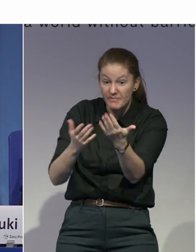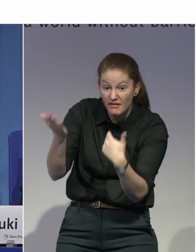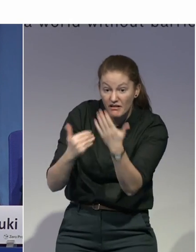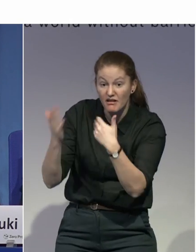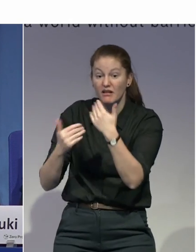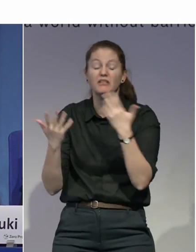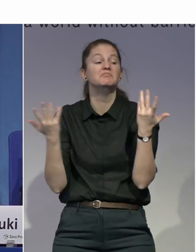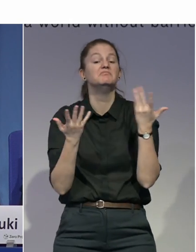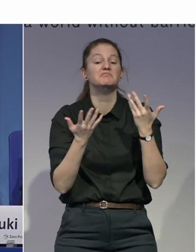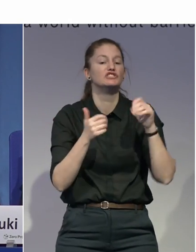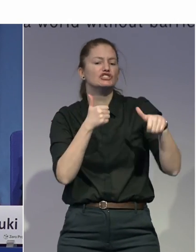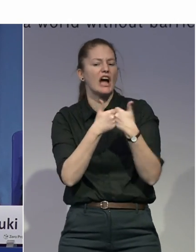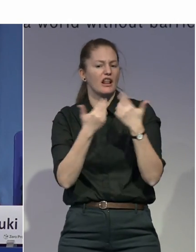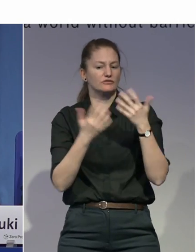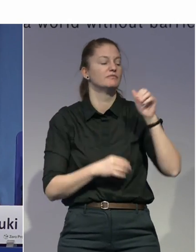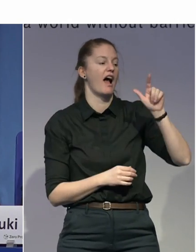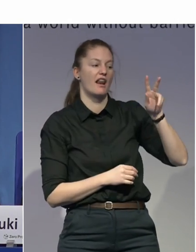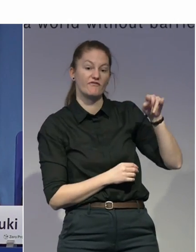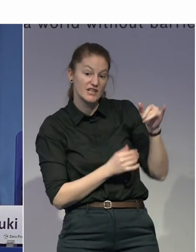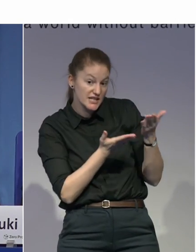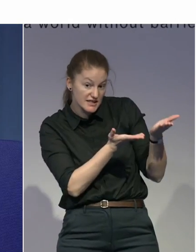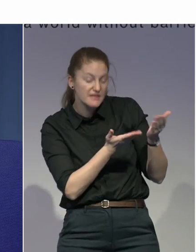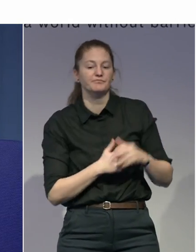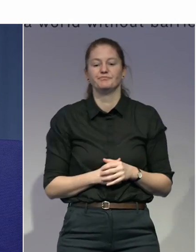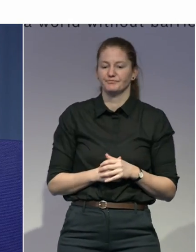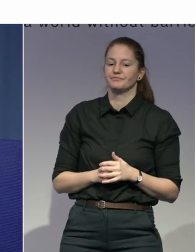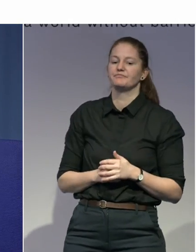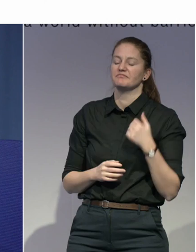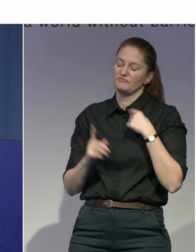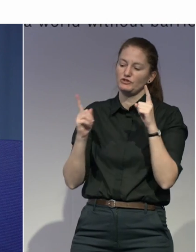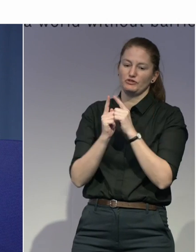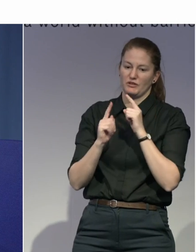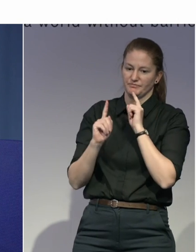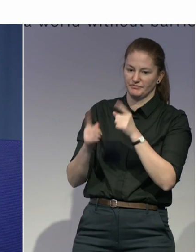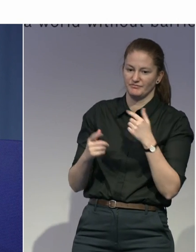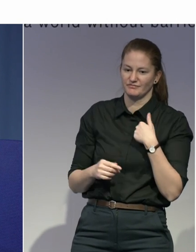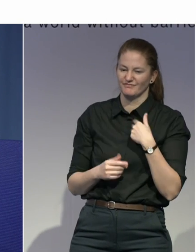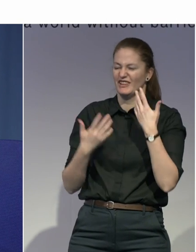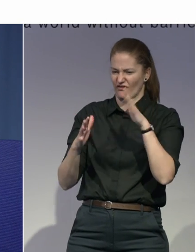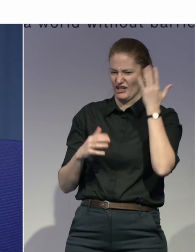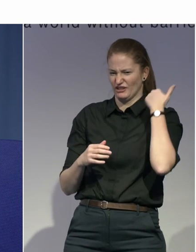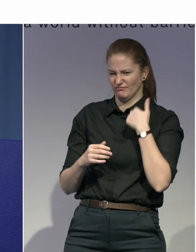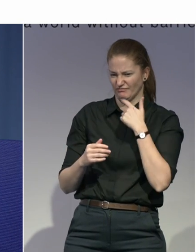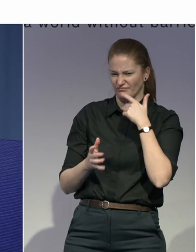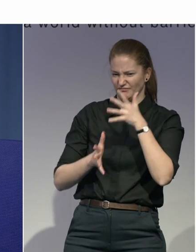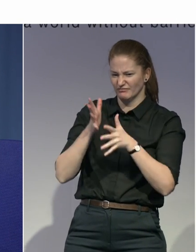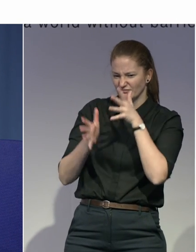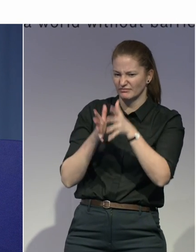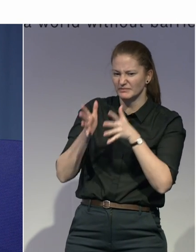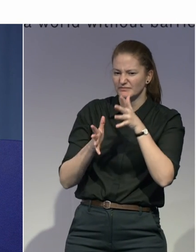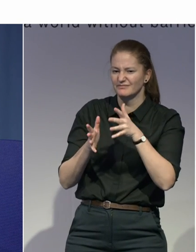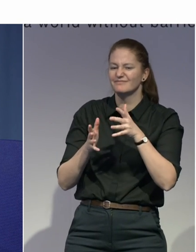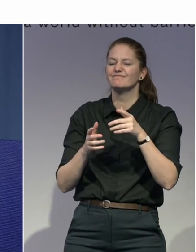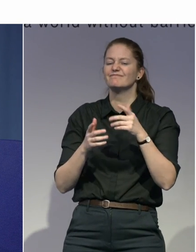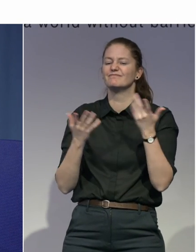Okay. All right. So, just a very quick one. As I shared earlier, there was a lot of awareness about assistive technology. So,